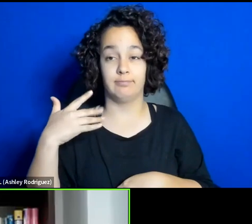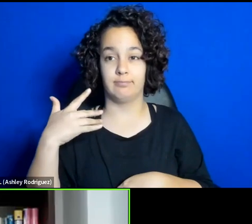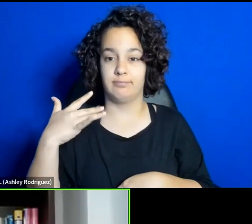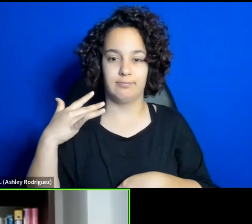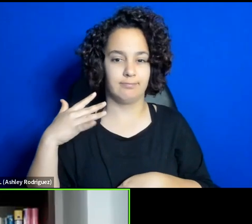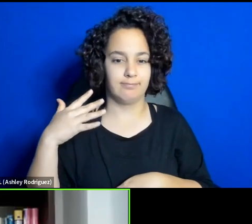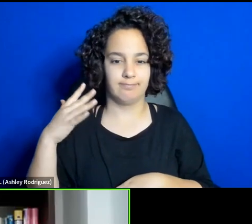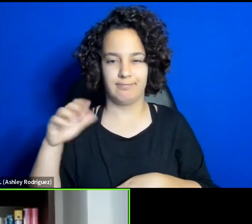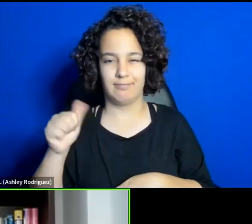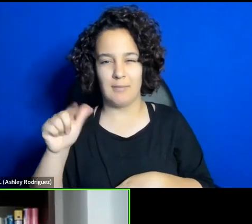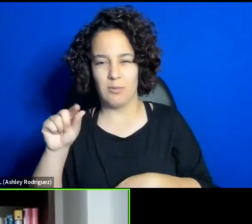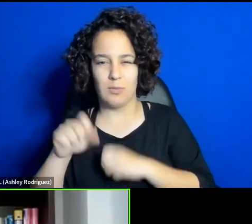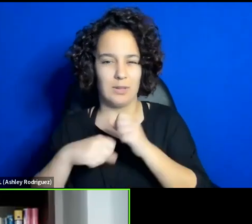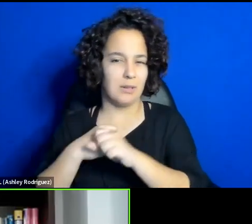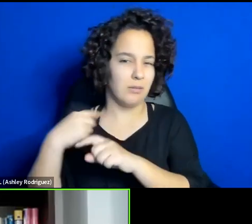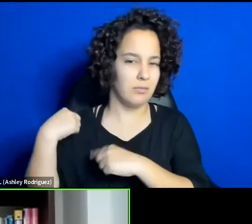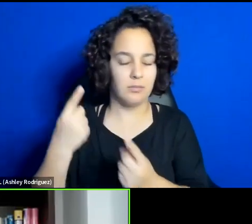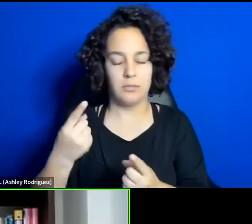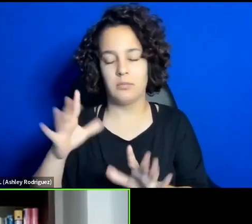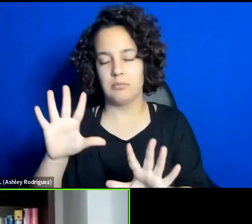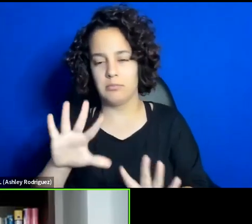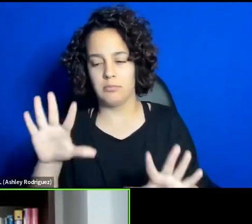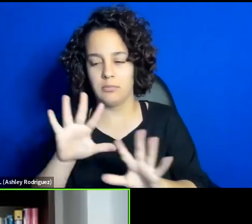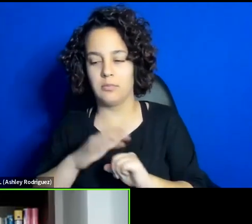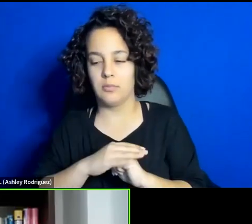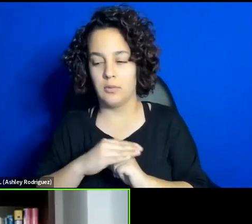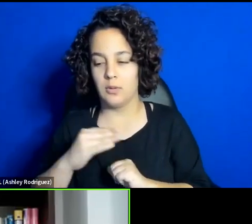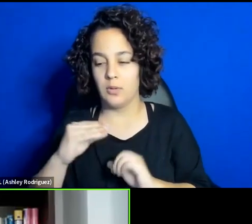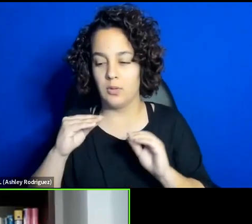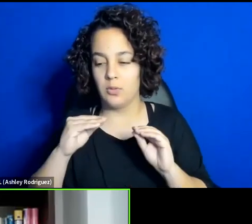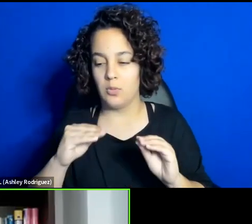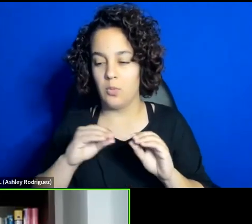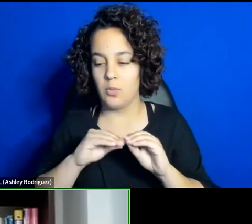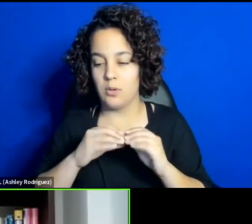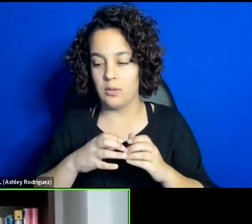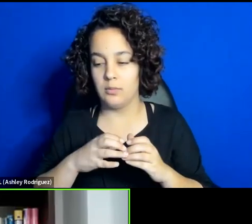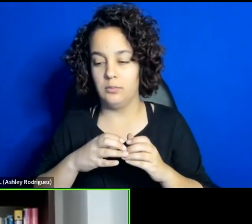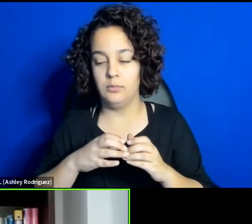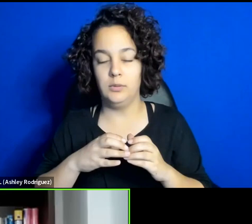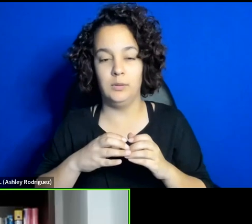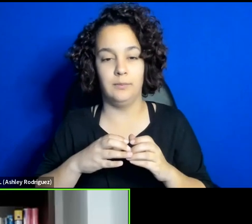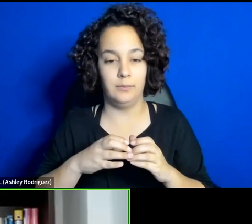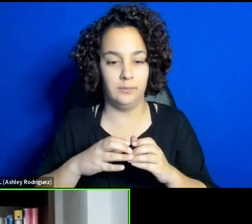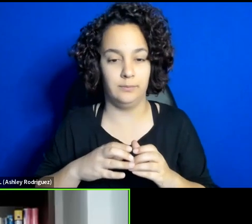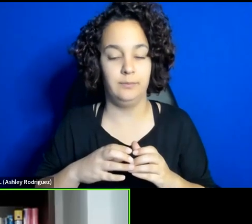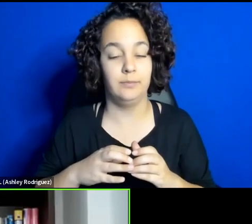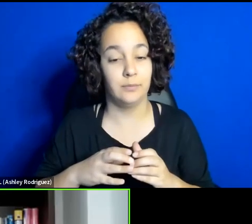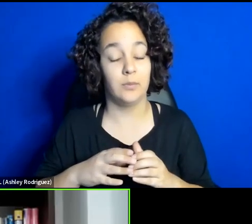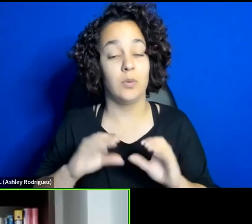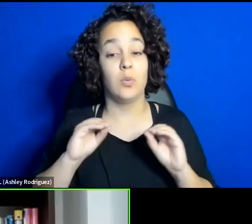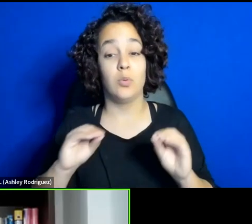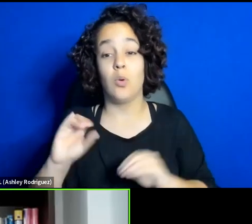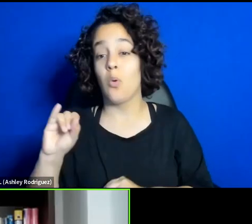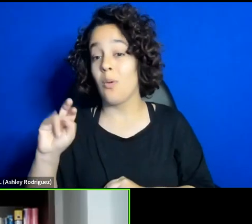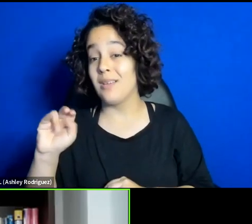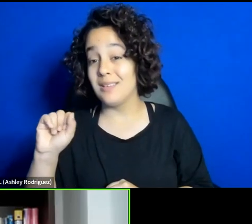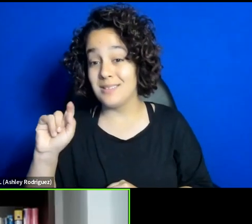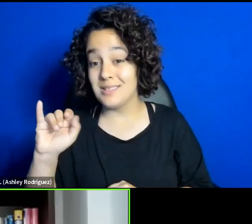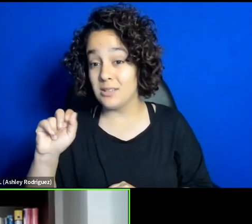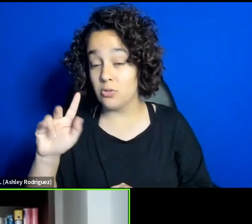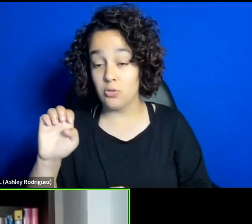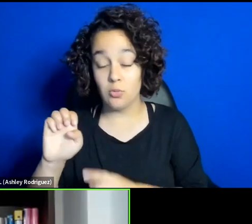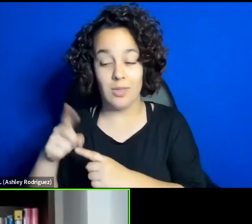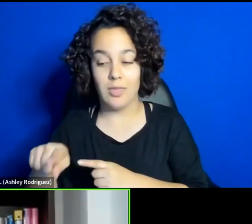organization, no community, no institute has been allowed to